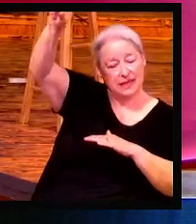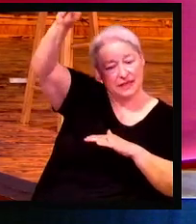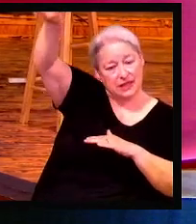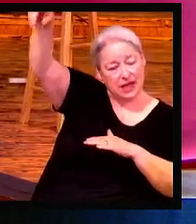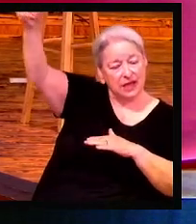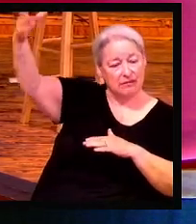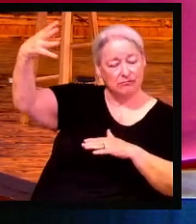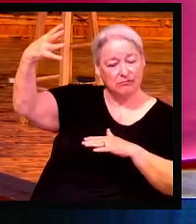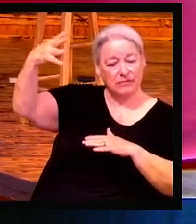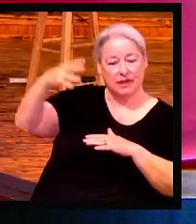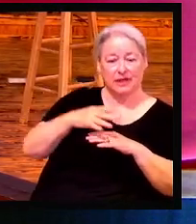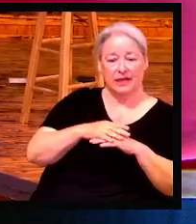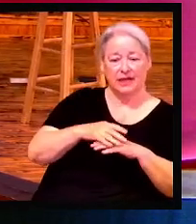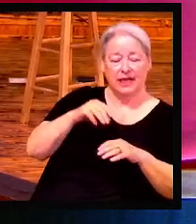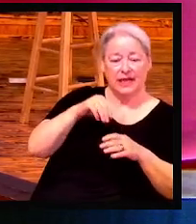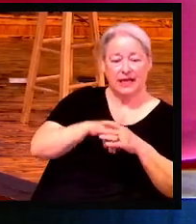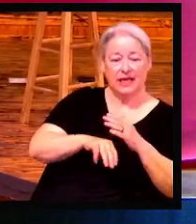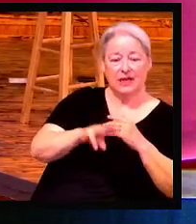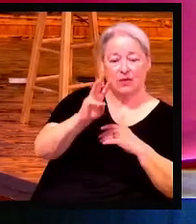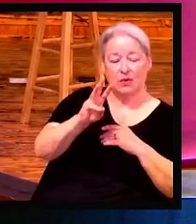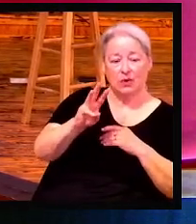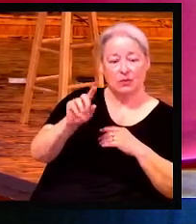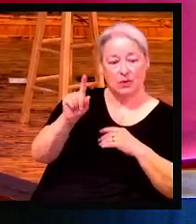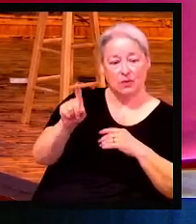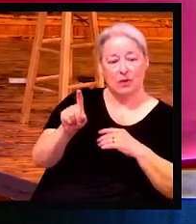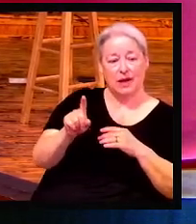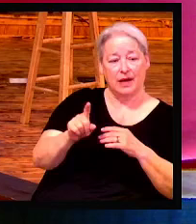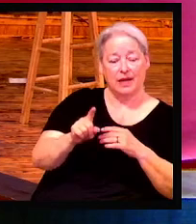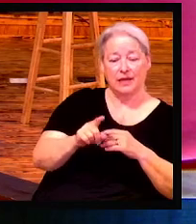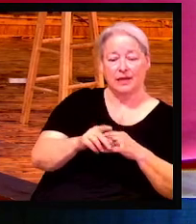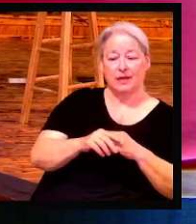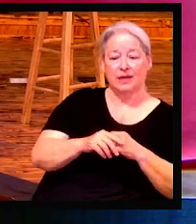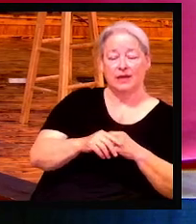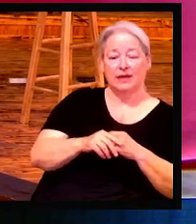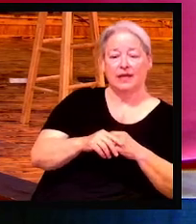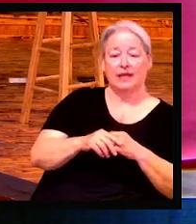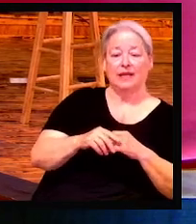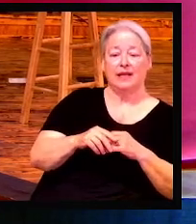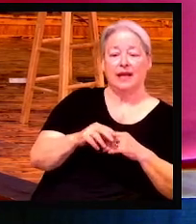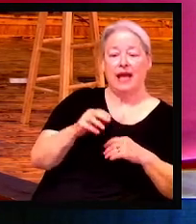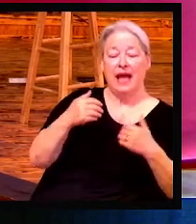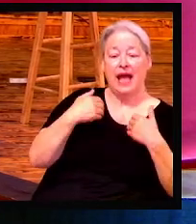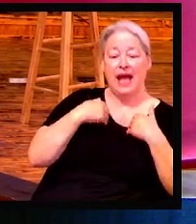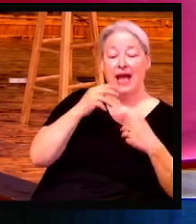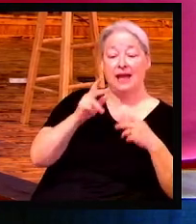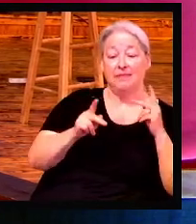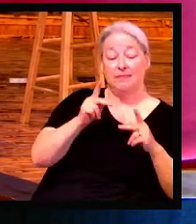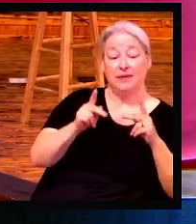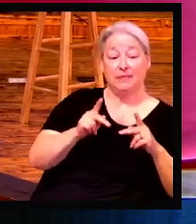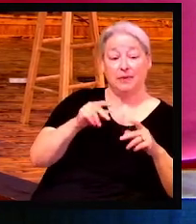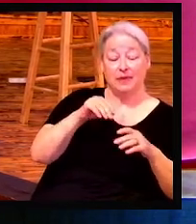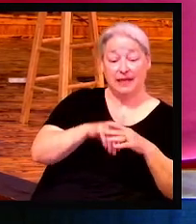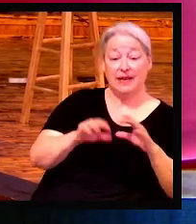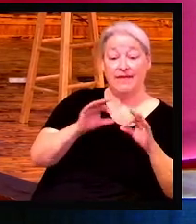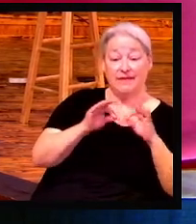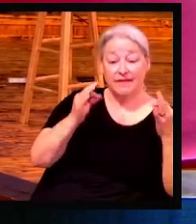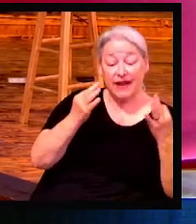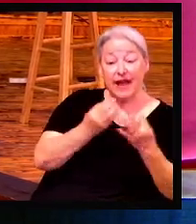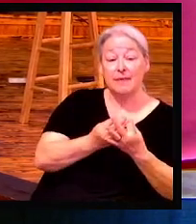for a family that would have people in their family across seas and fighting the war,